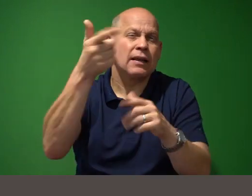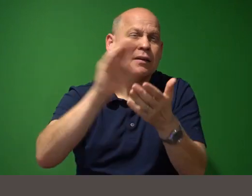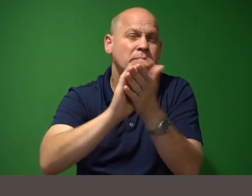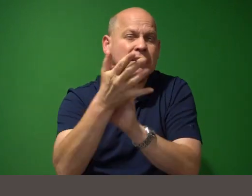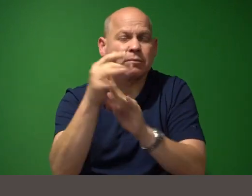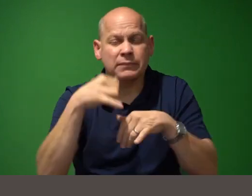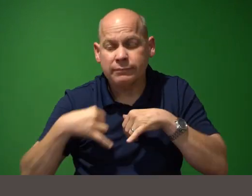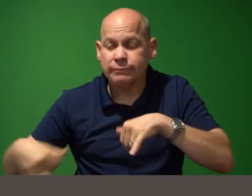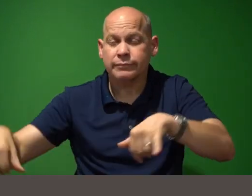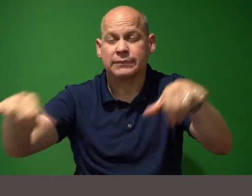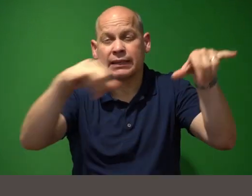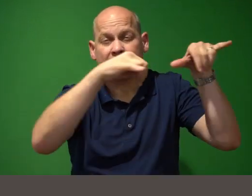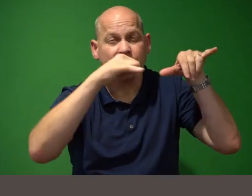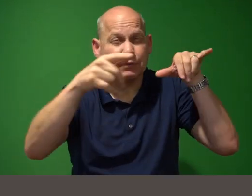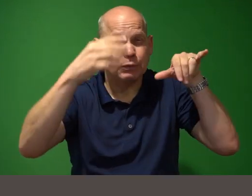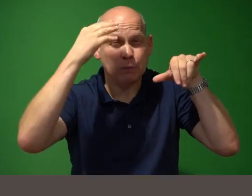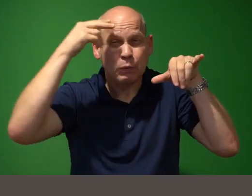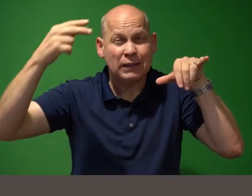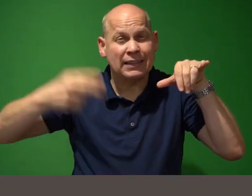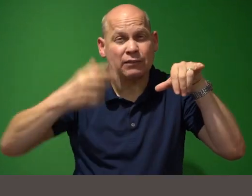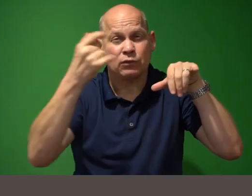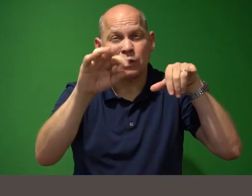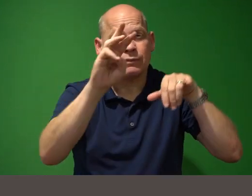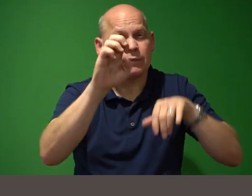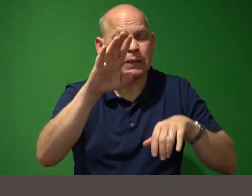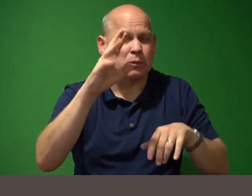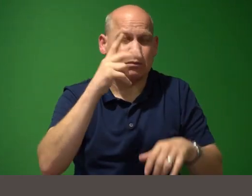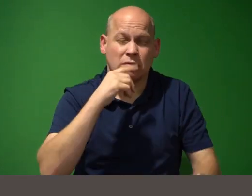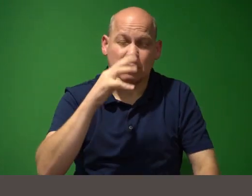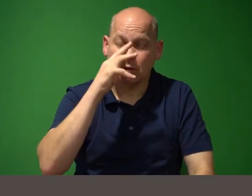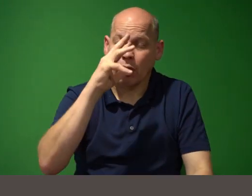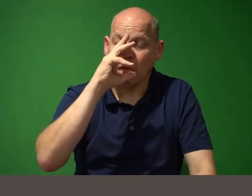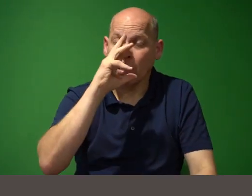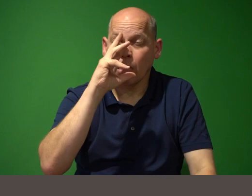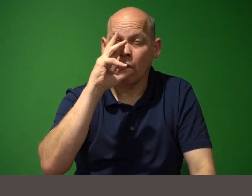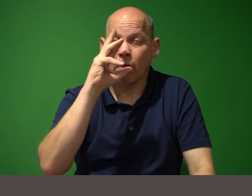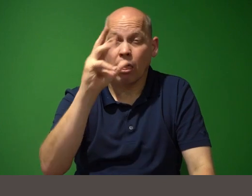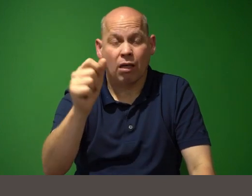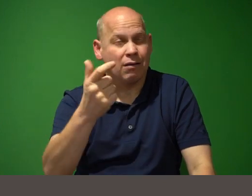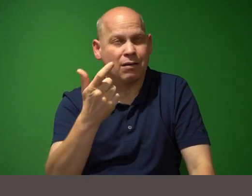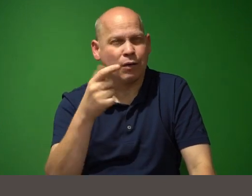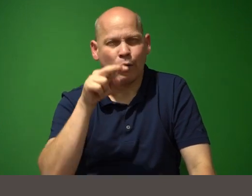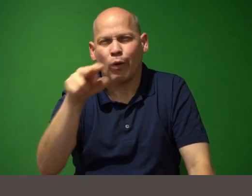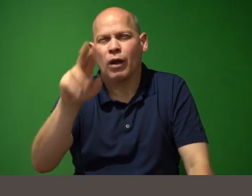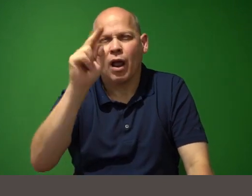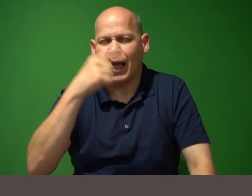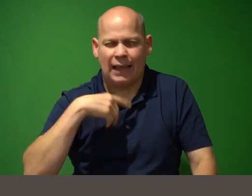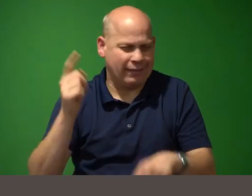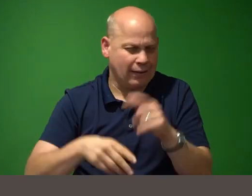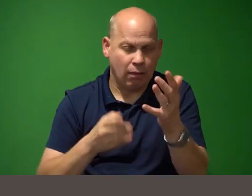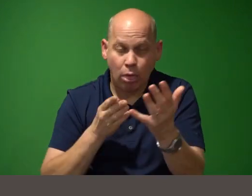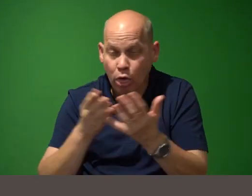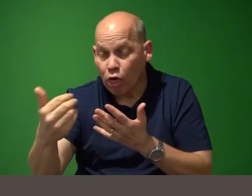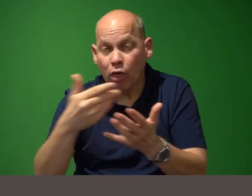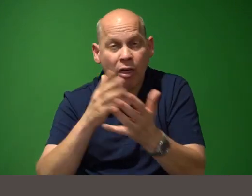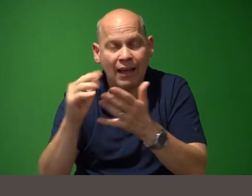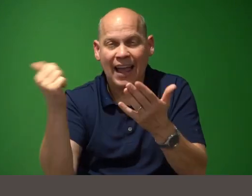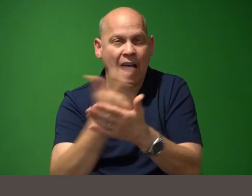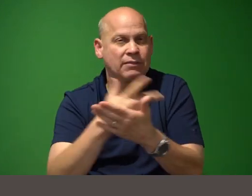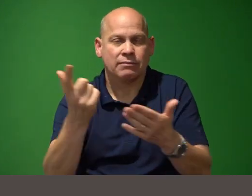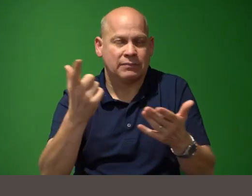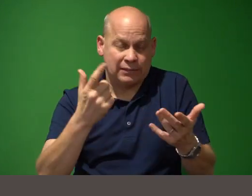history of the web very fascinating stuff look it up i don't have time to go through it all even though i wanted to uh later in the